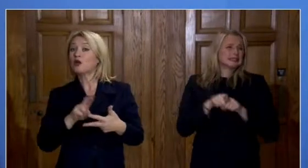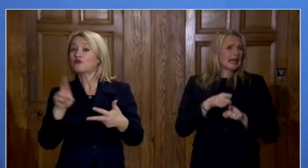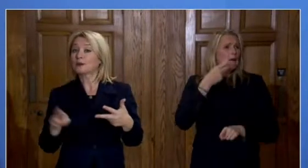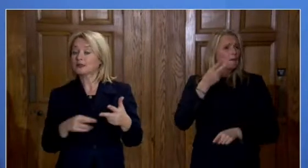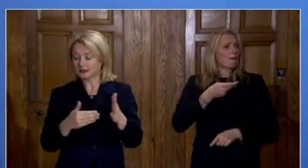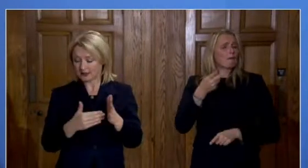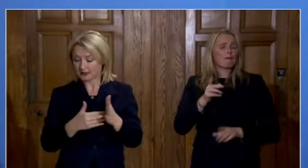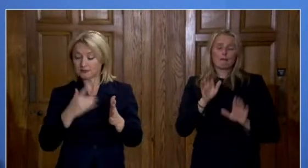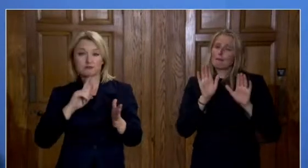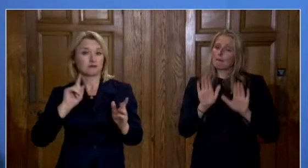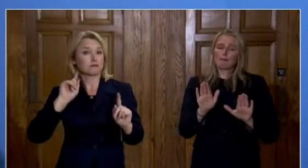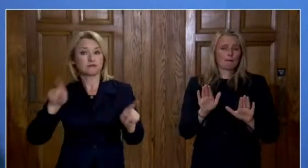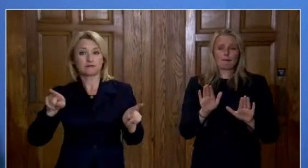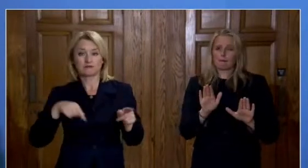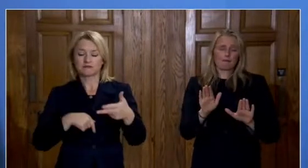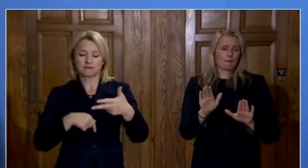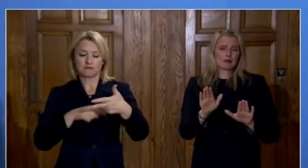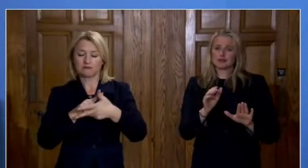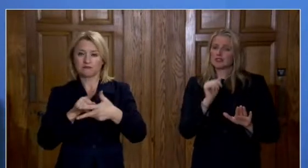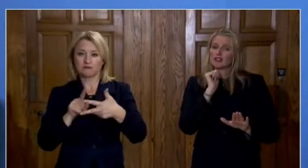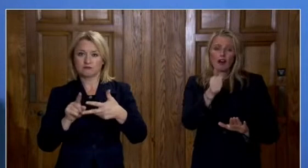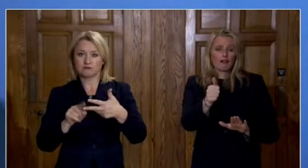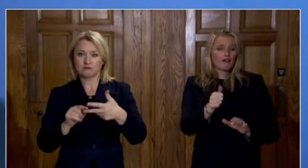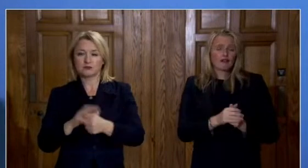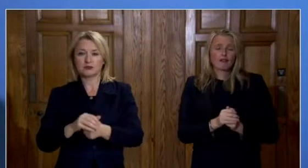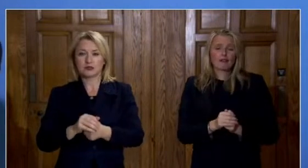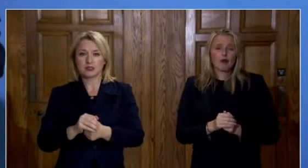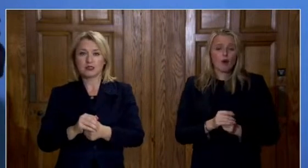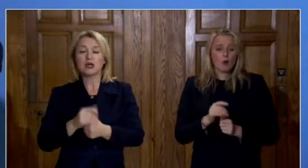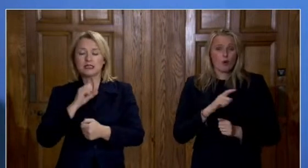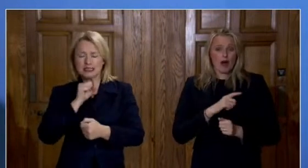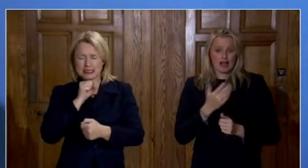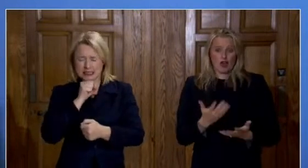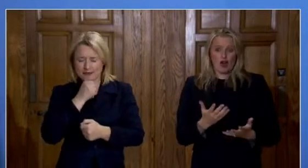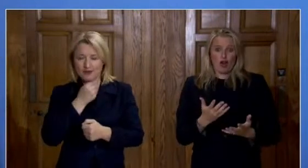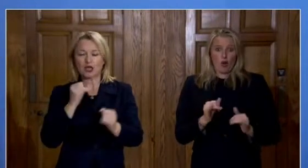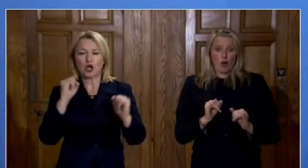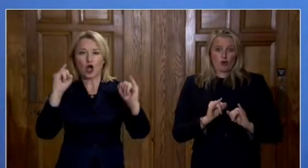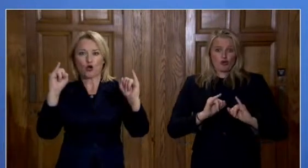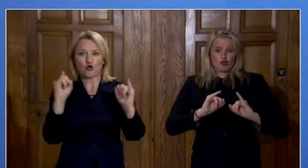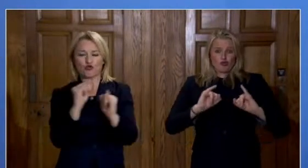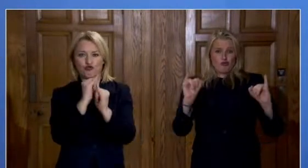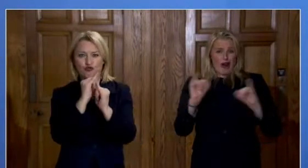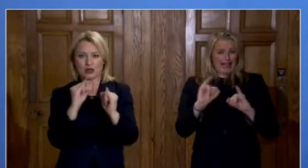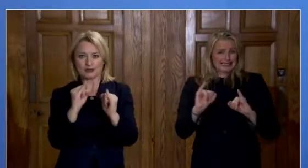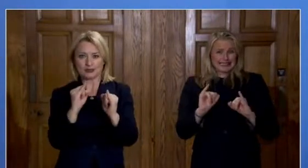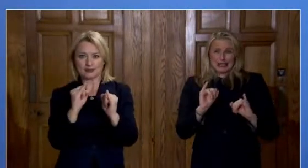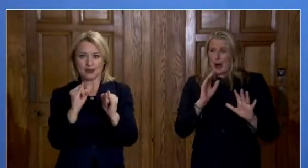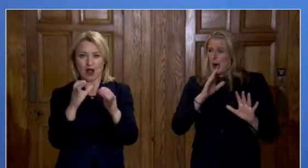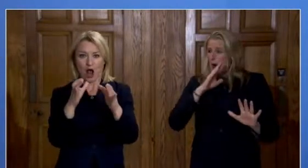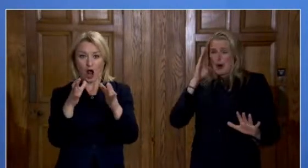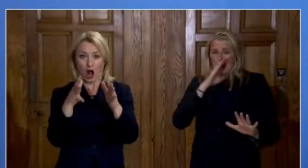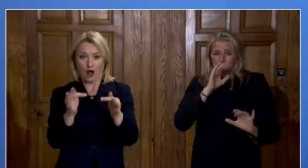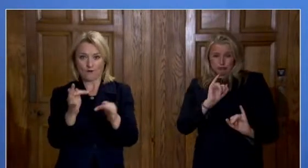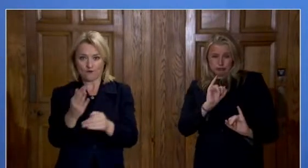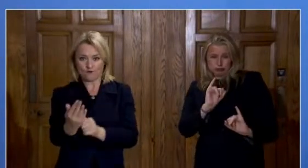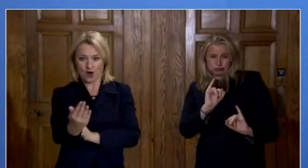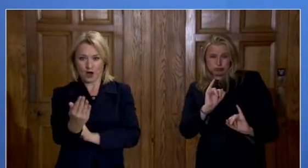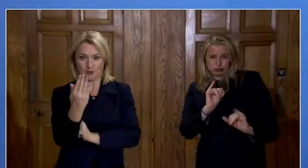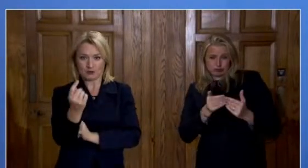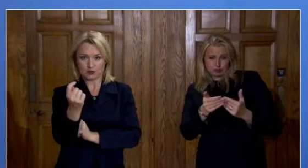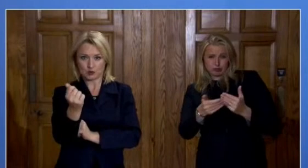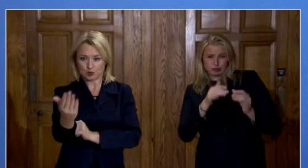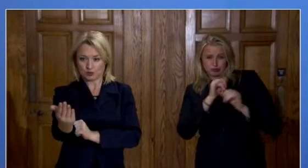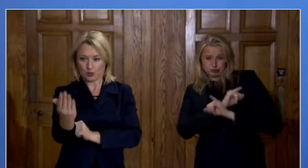We are now looking at a severe crisis, full in the face. I can't put this in any more stark terms. A